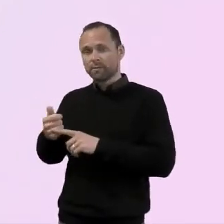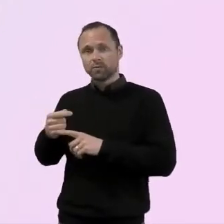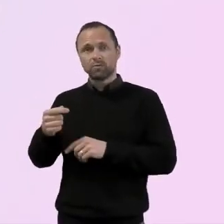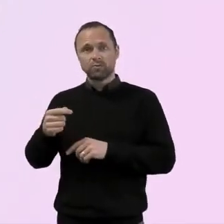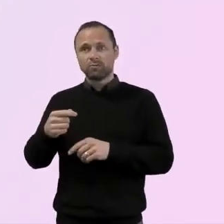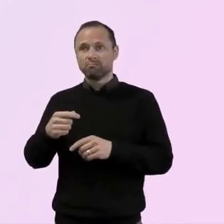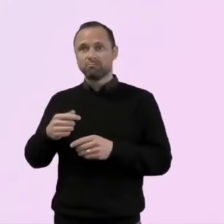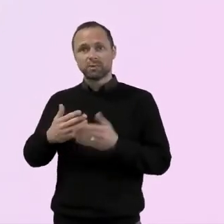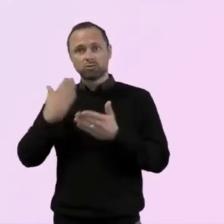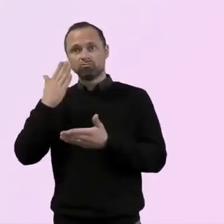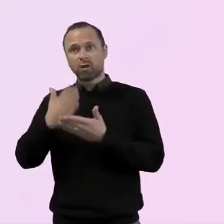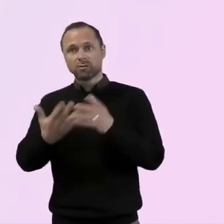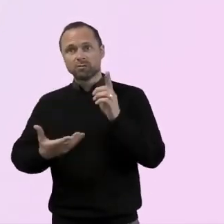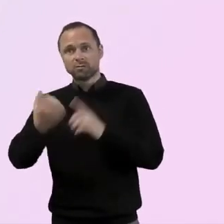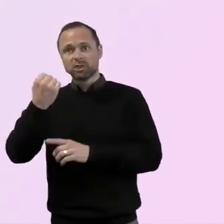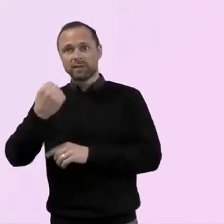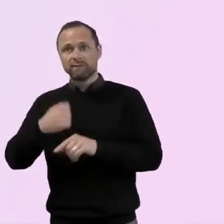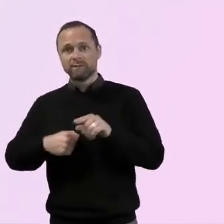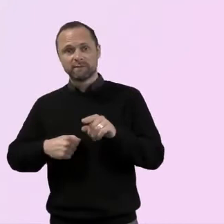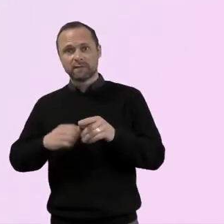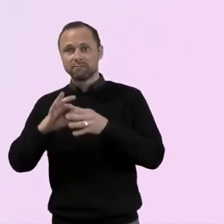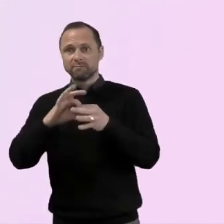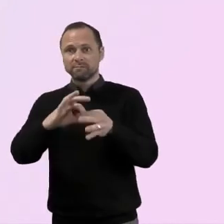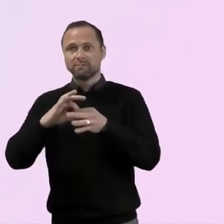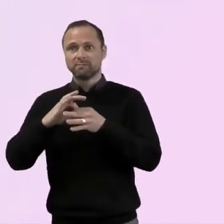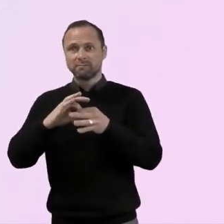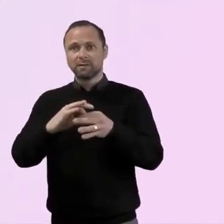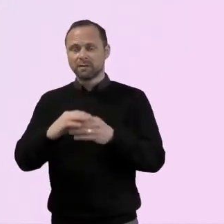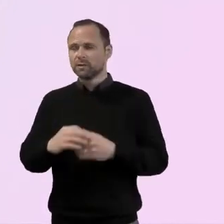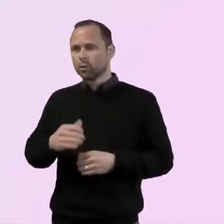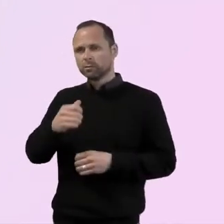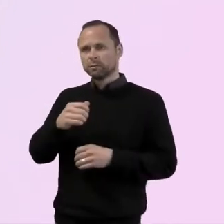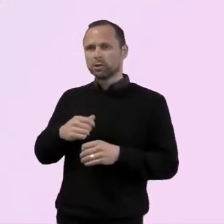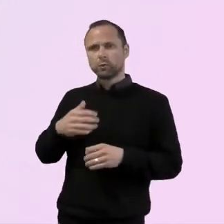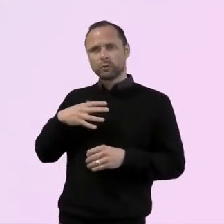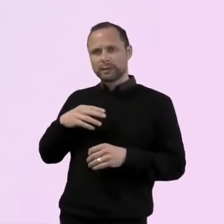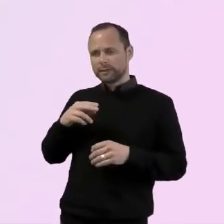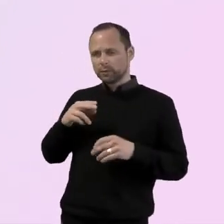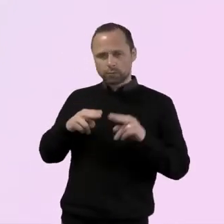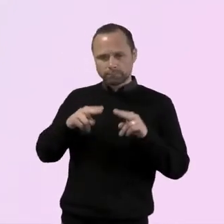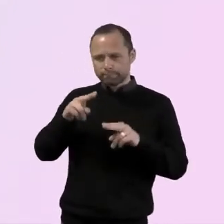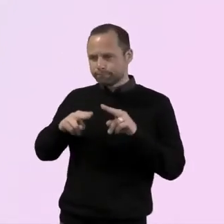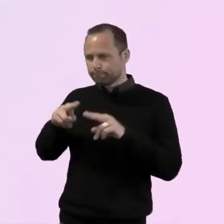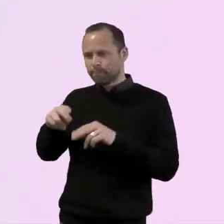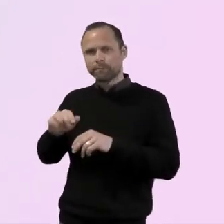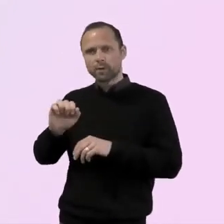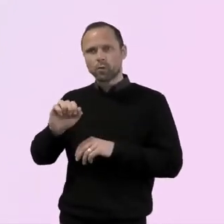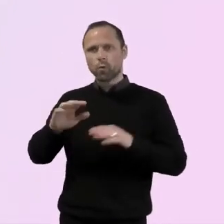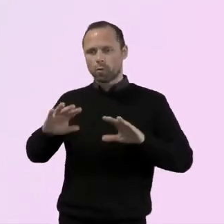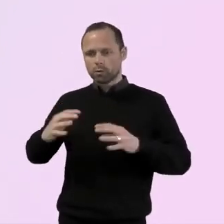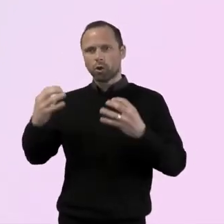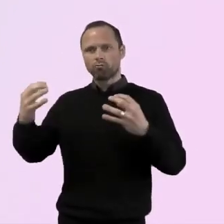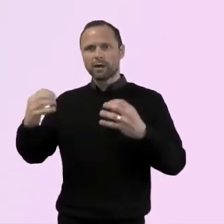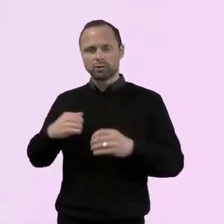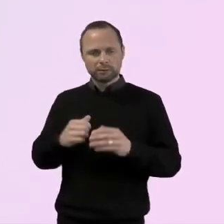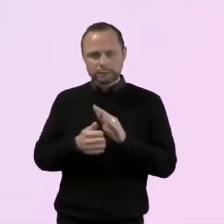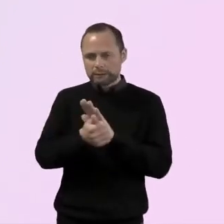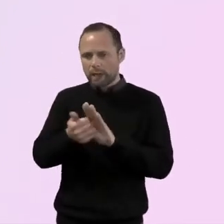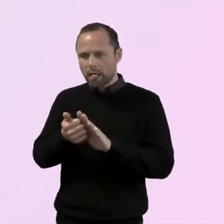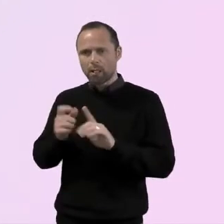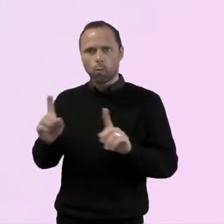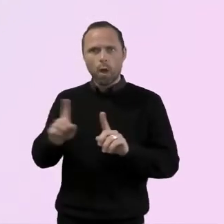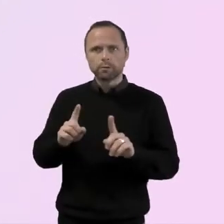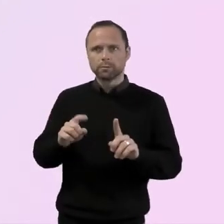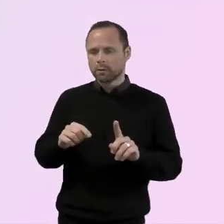that you've got in the congregation. So I don't think it's about comparing, oh gosh, we're not doing that. Or, you know, have we got a team we could pull